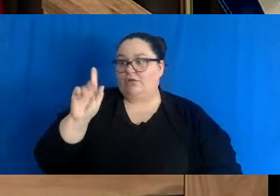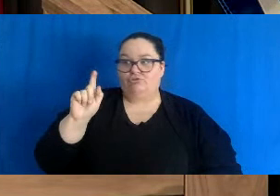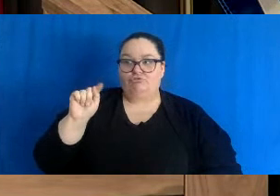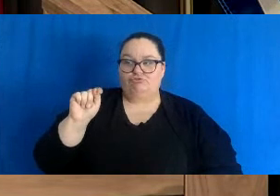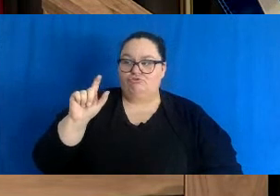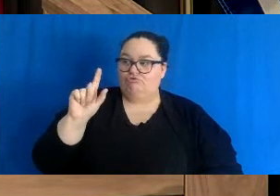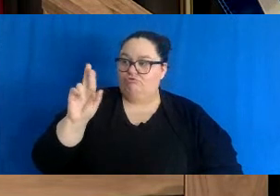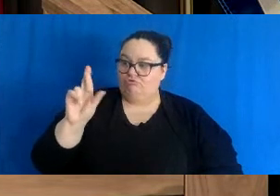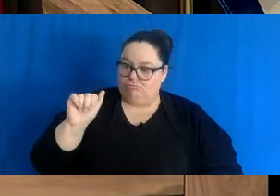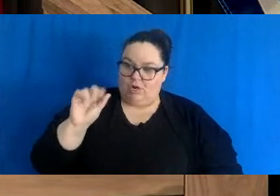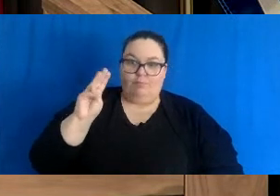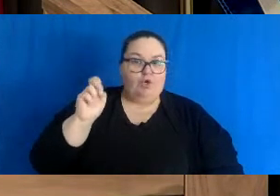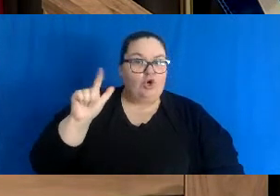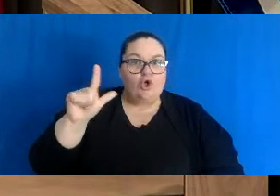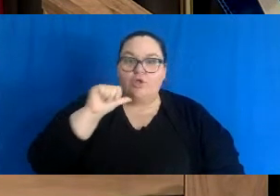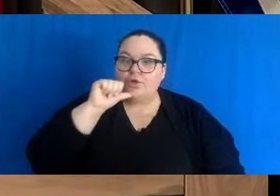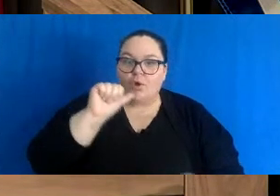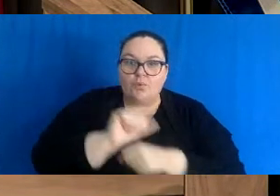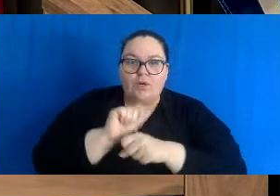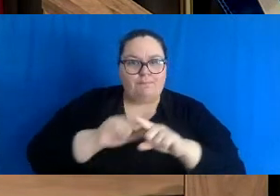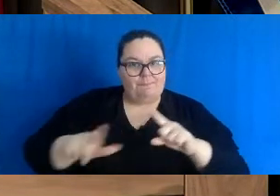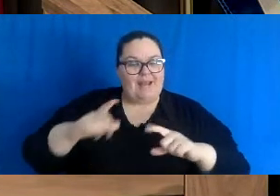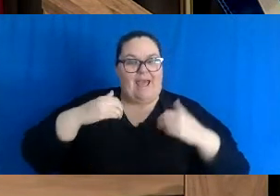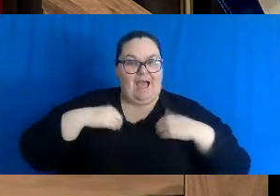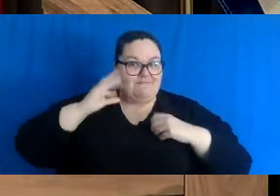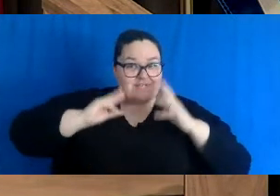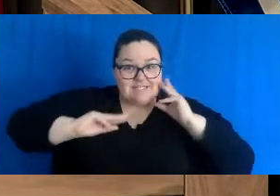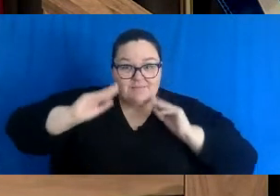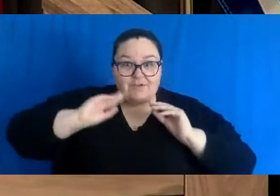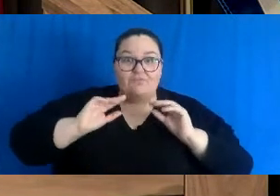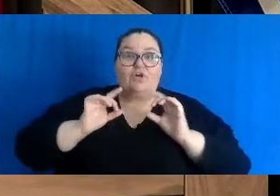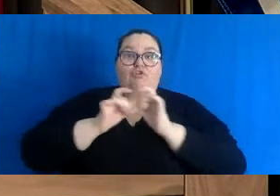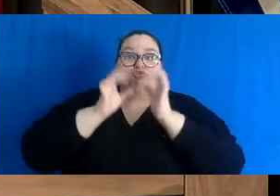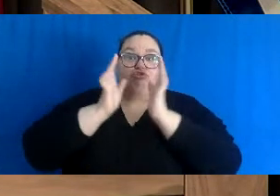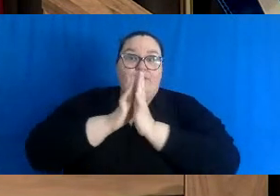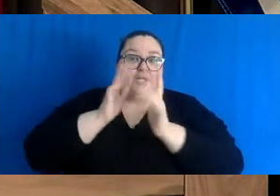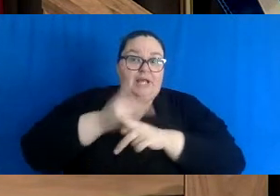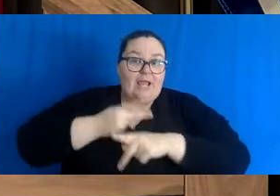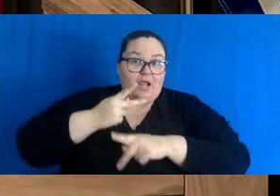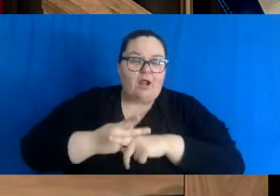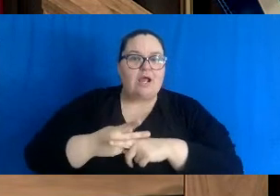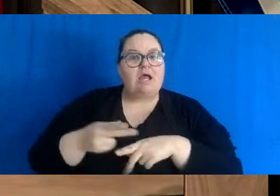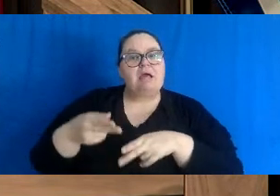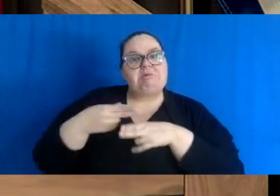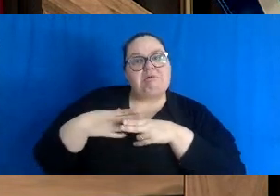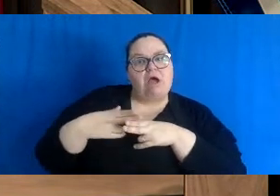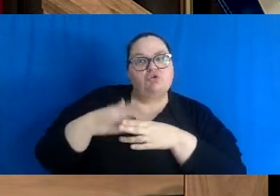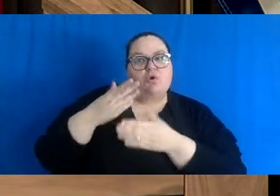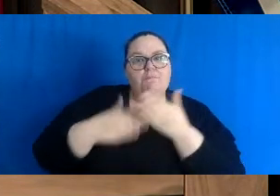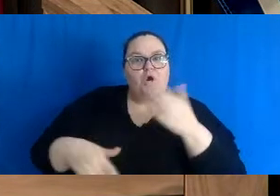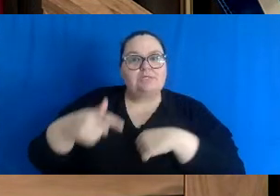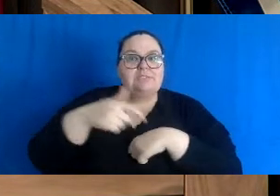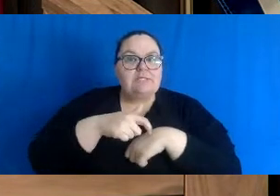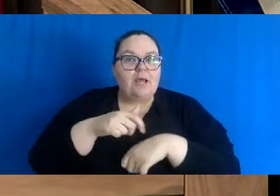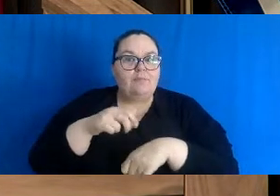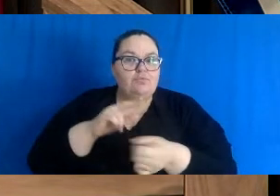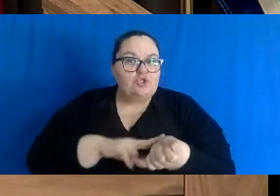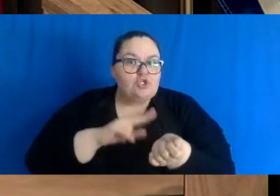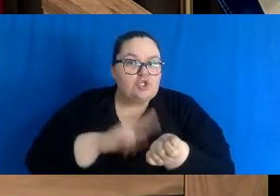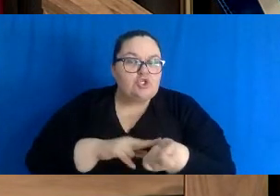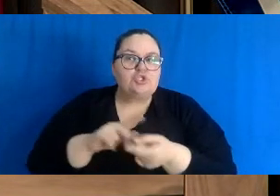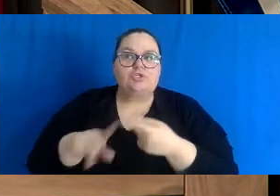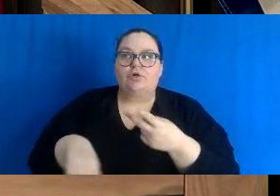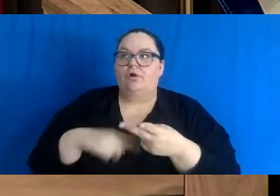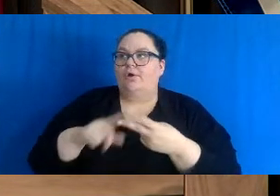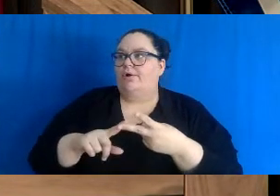but have critical care experience in any case. Hayes, a multiple or part time nurse working for regional health authorities or extramural